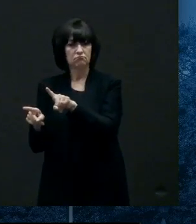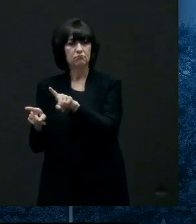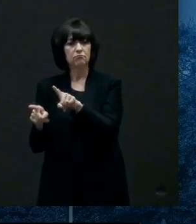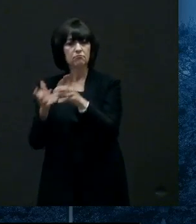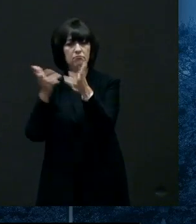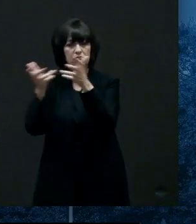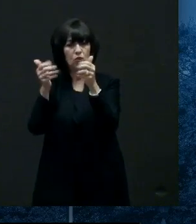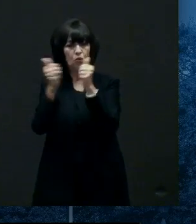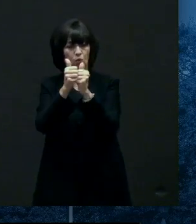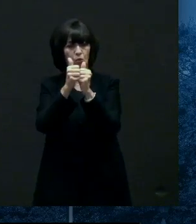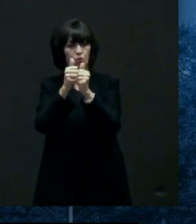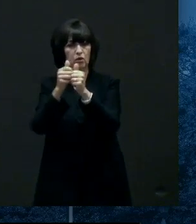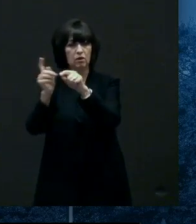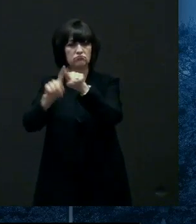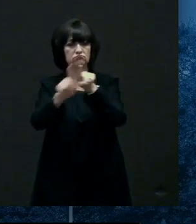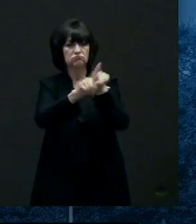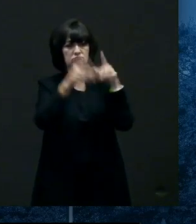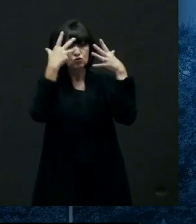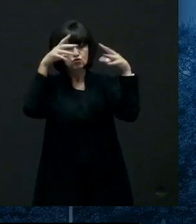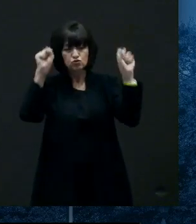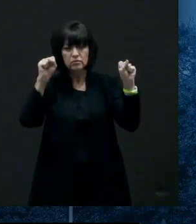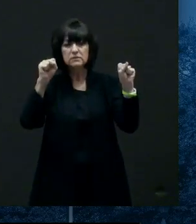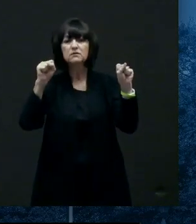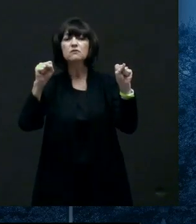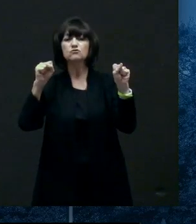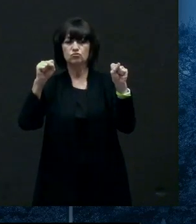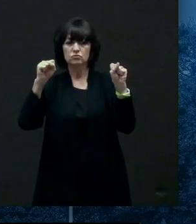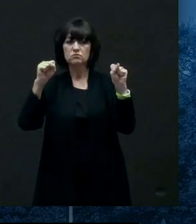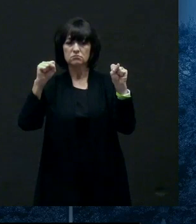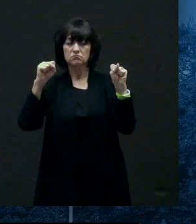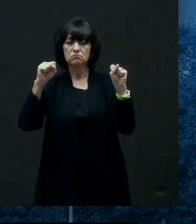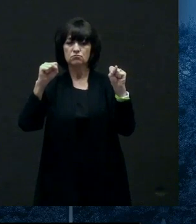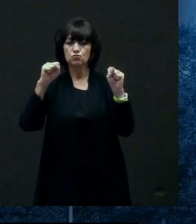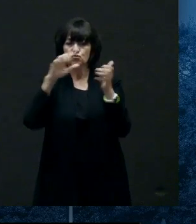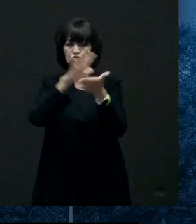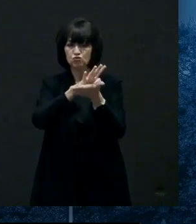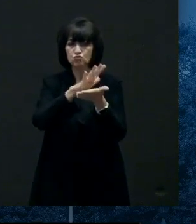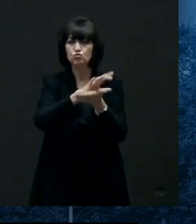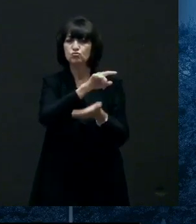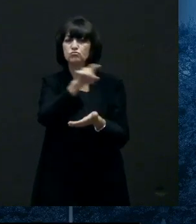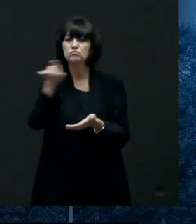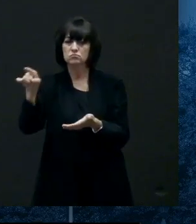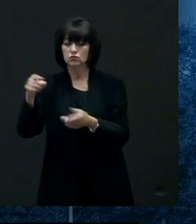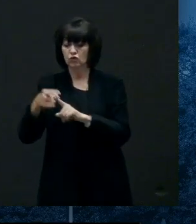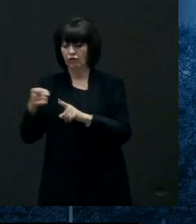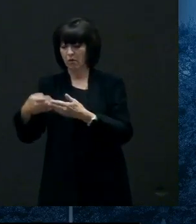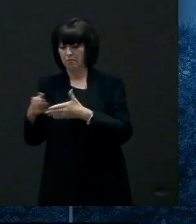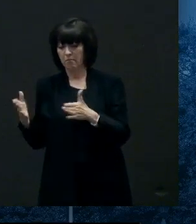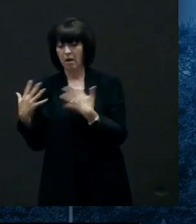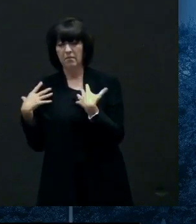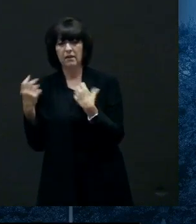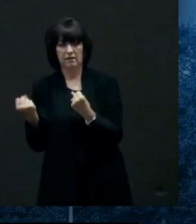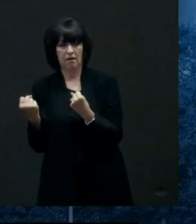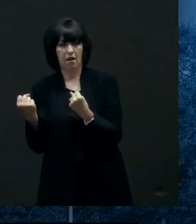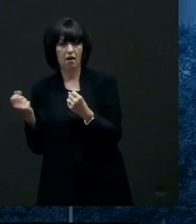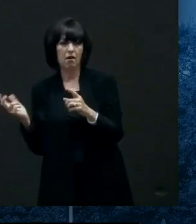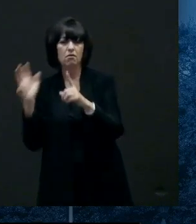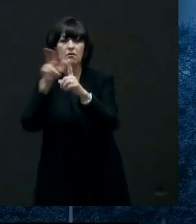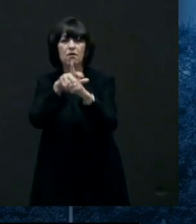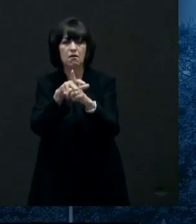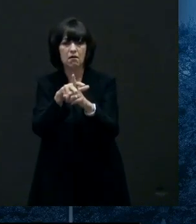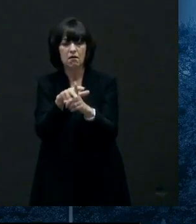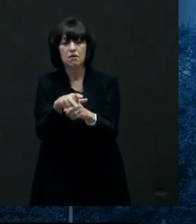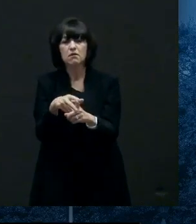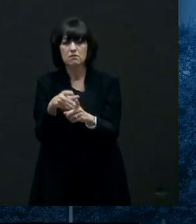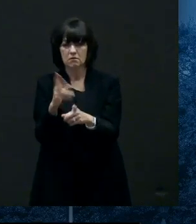educators superintendents uh instructional experts and leaders in the schools and school districts to